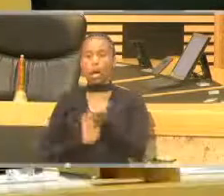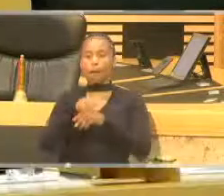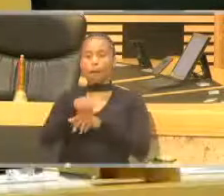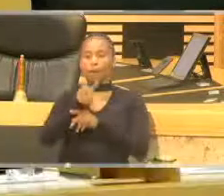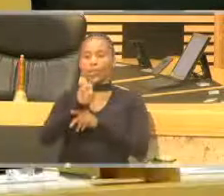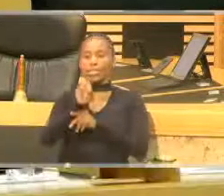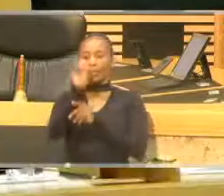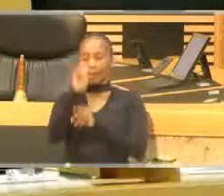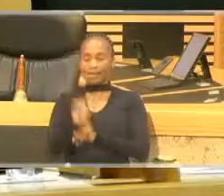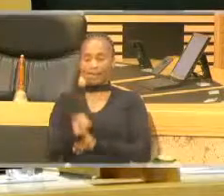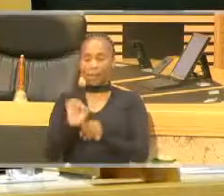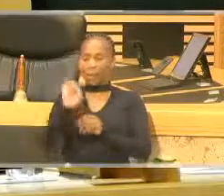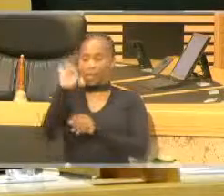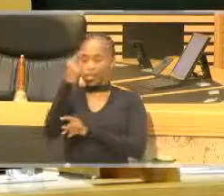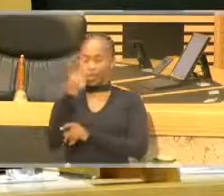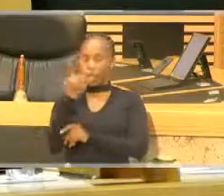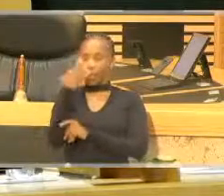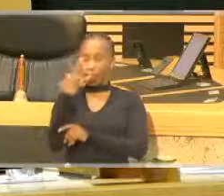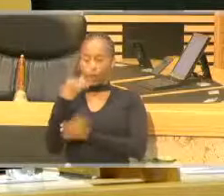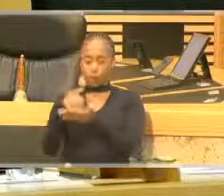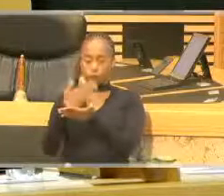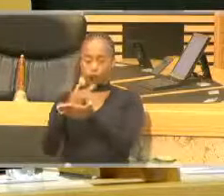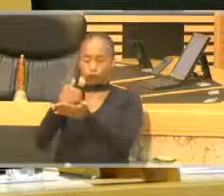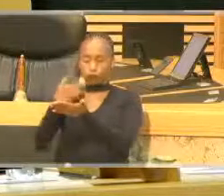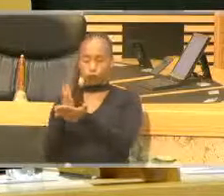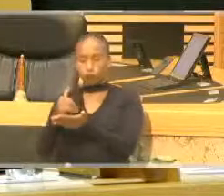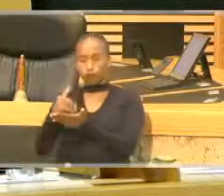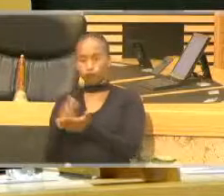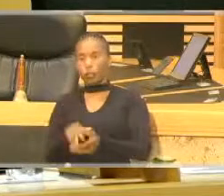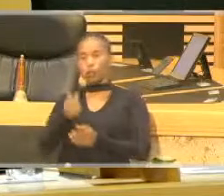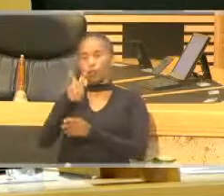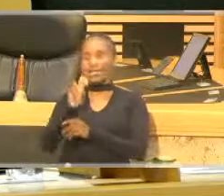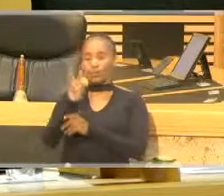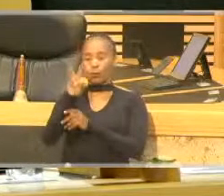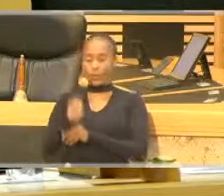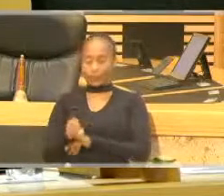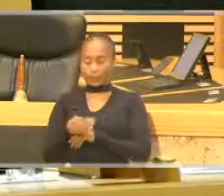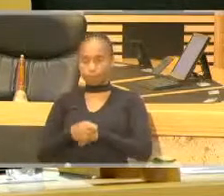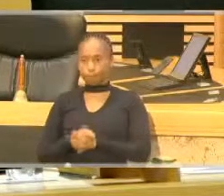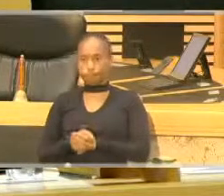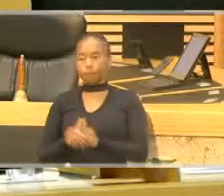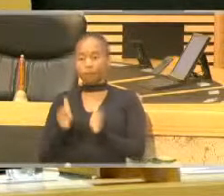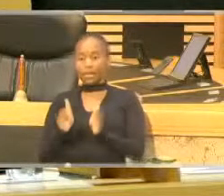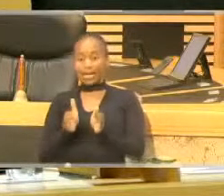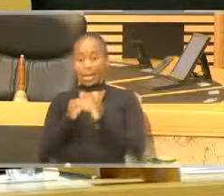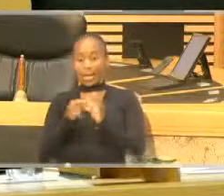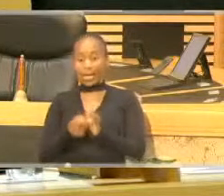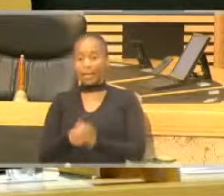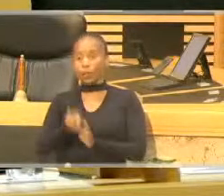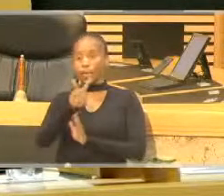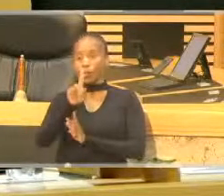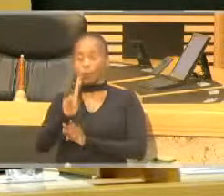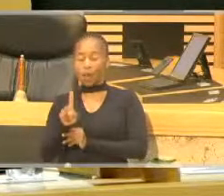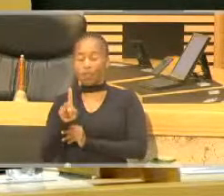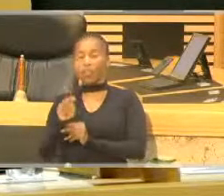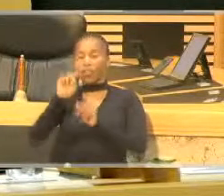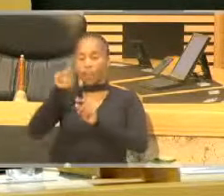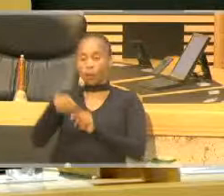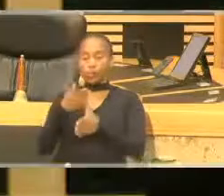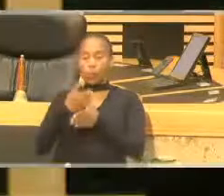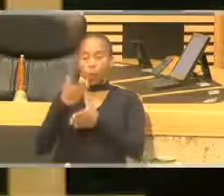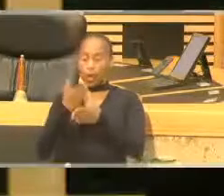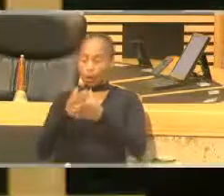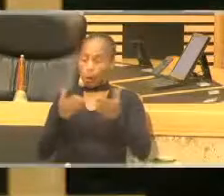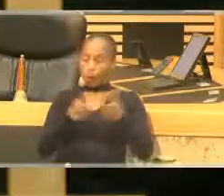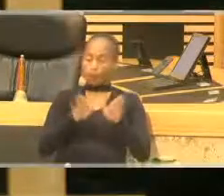% for the first three quarters of 2020. The sector created 21,000 job opportunities between quarter